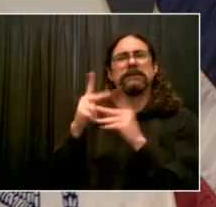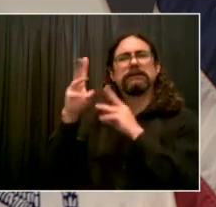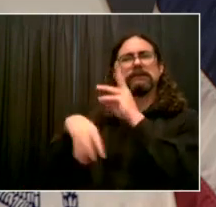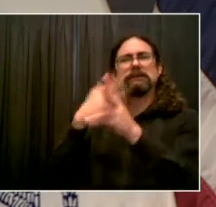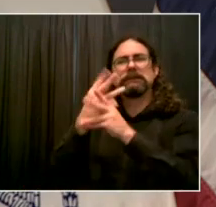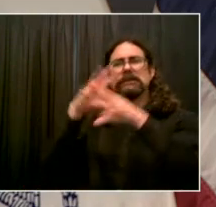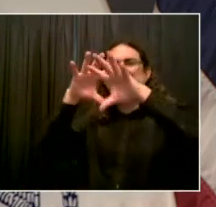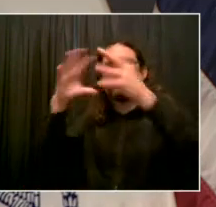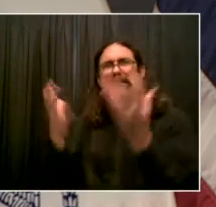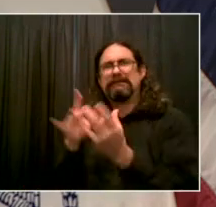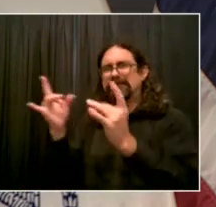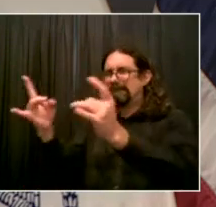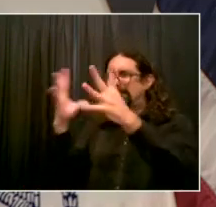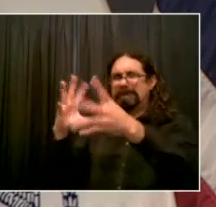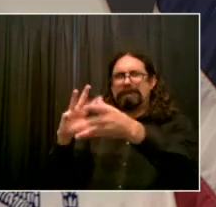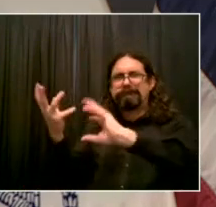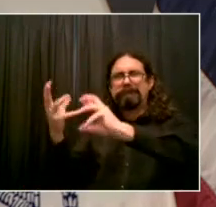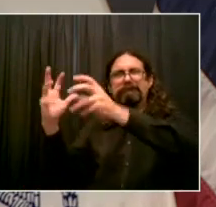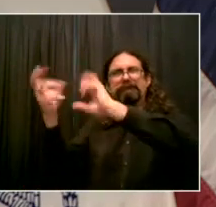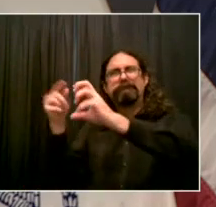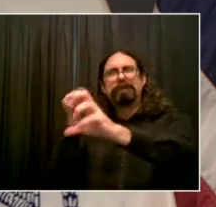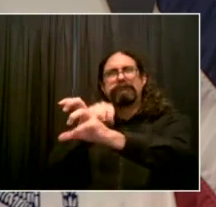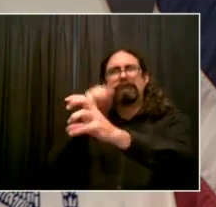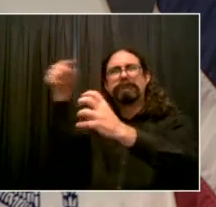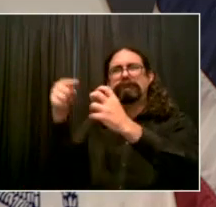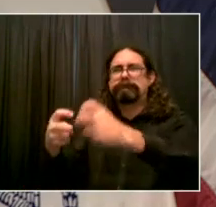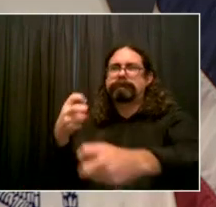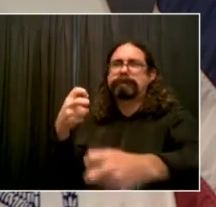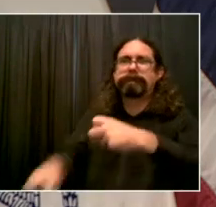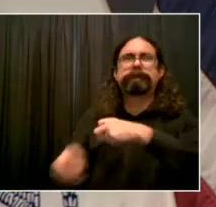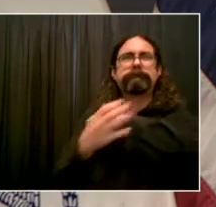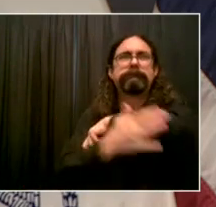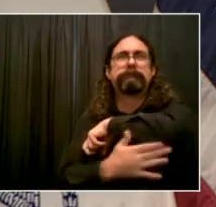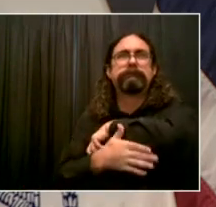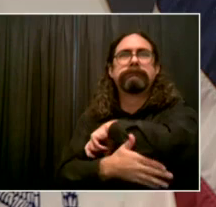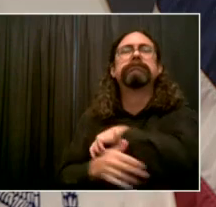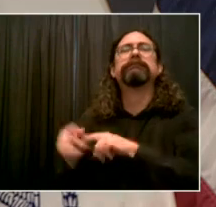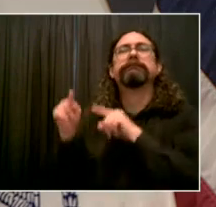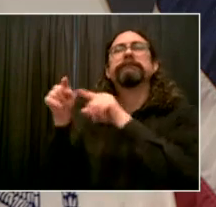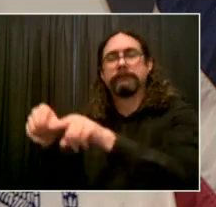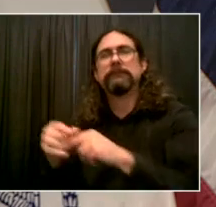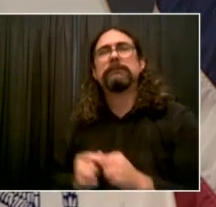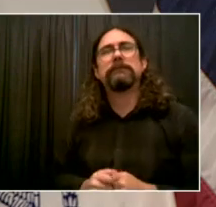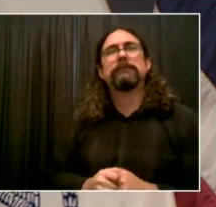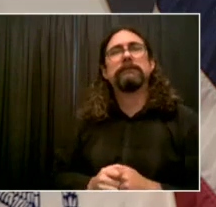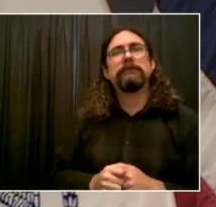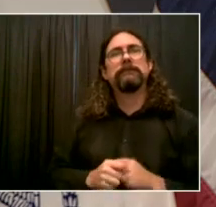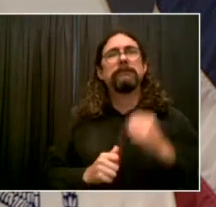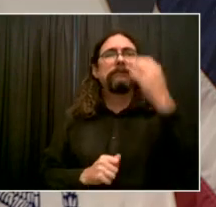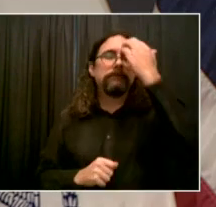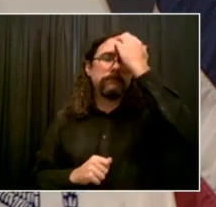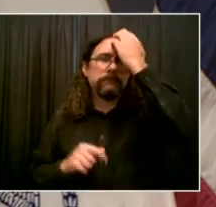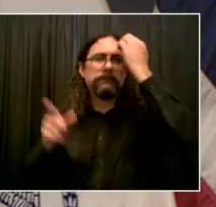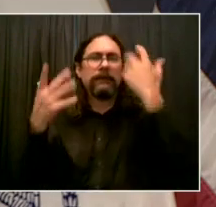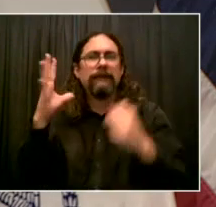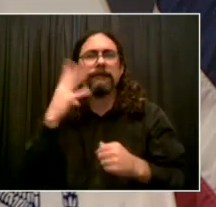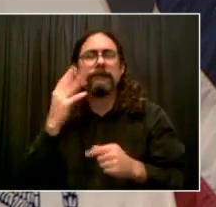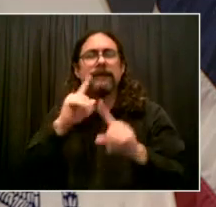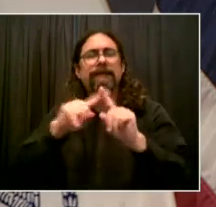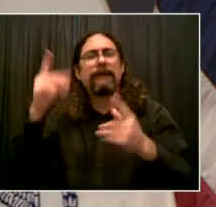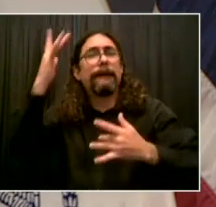and strengthen healthcare systems in Sierra Leone and Liberia. So, talk about a tough proving ground for these ideas.